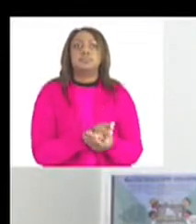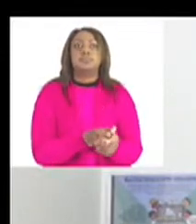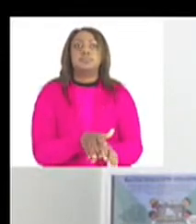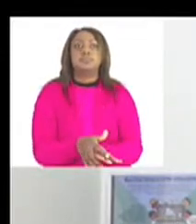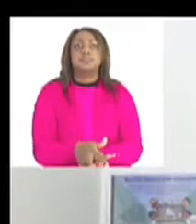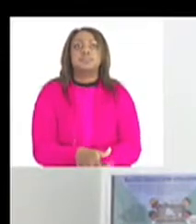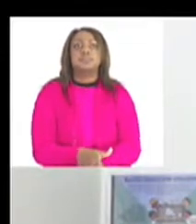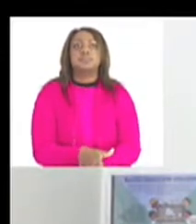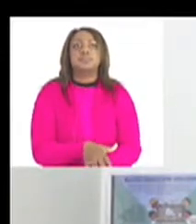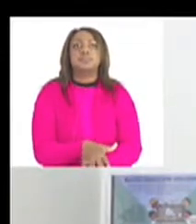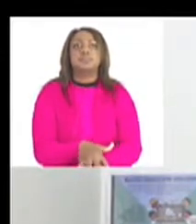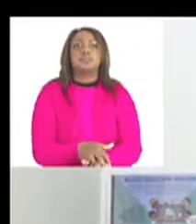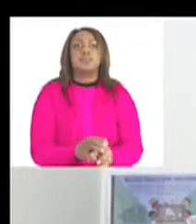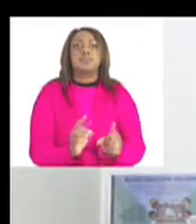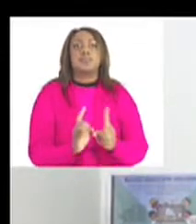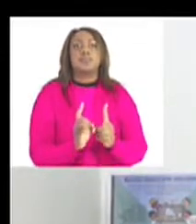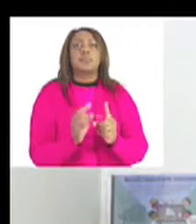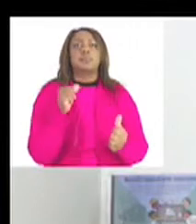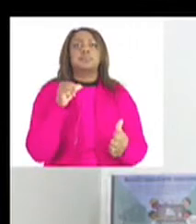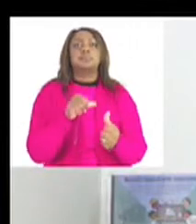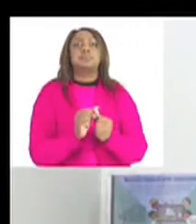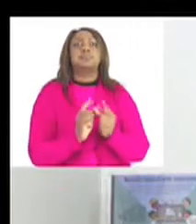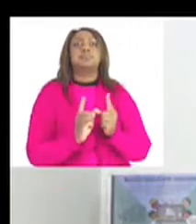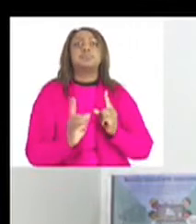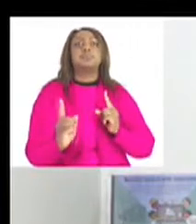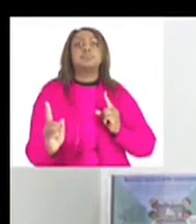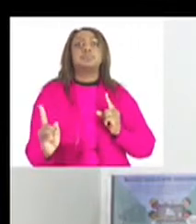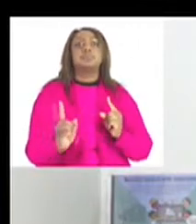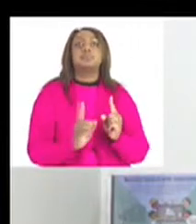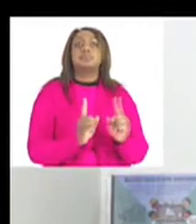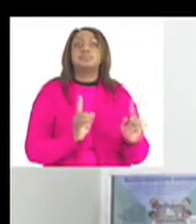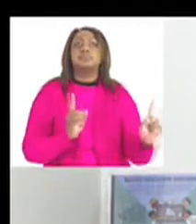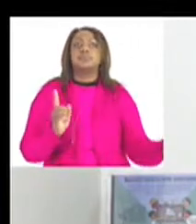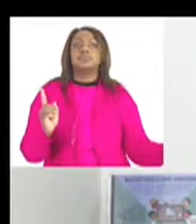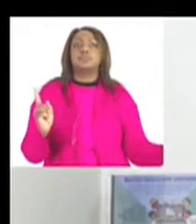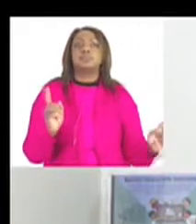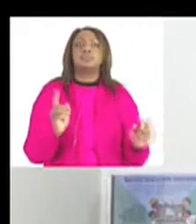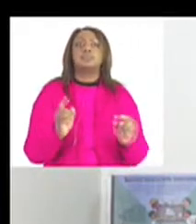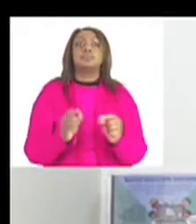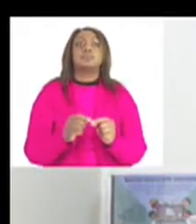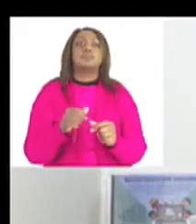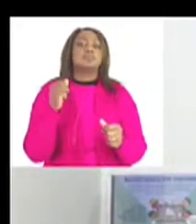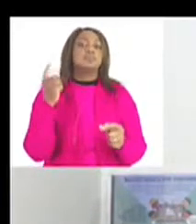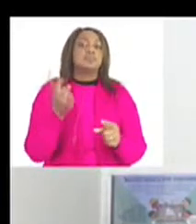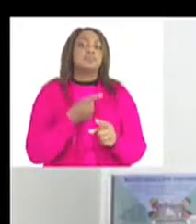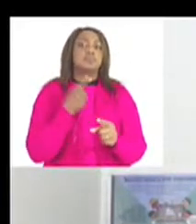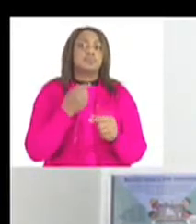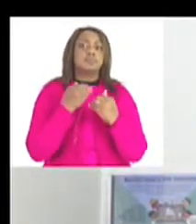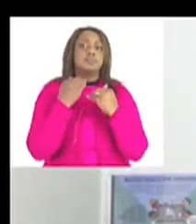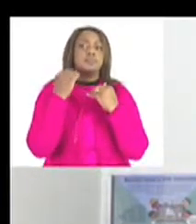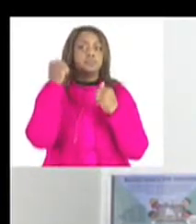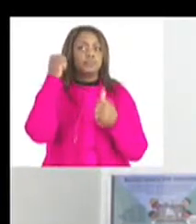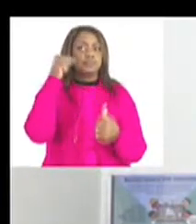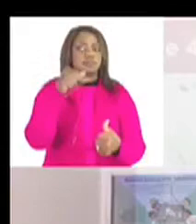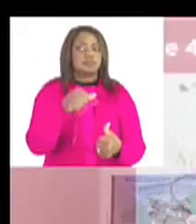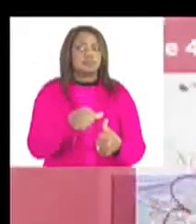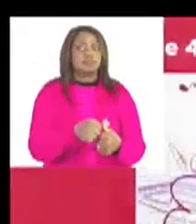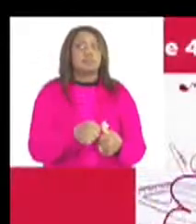and practice the social distancing all the time do not forget to wear your mask